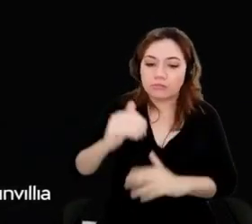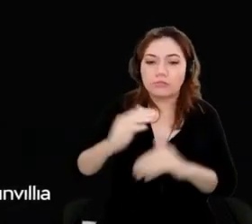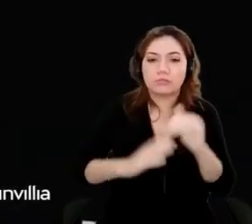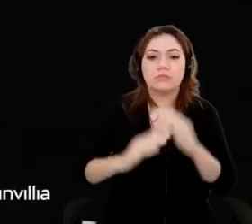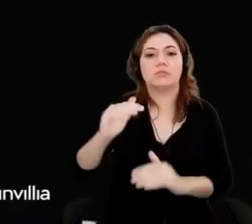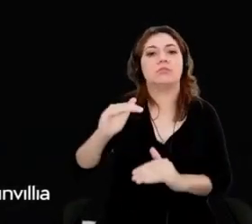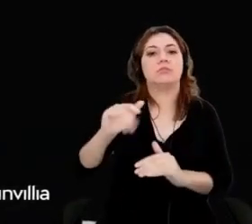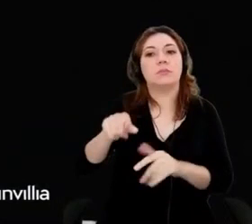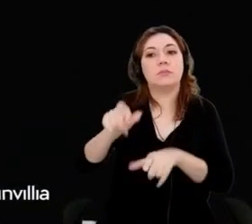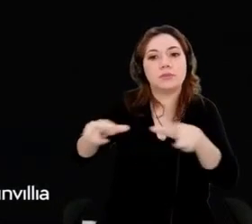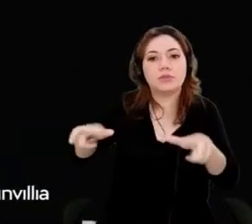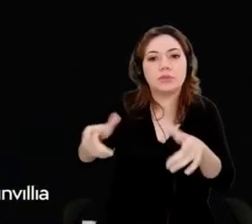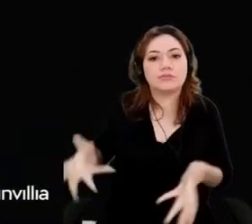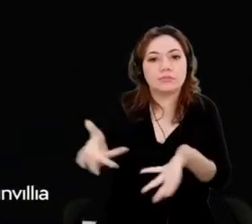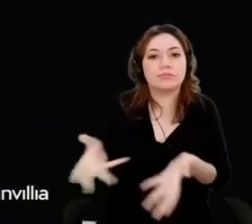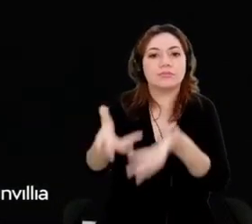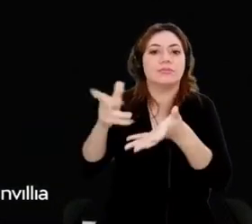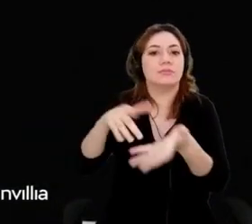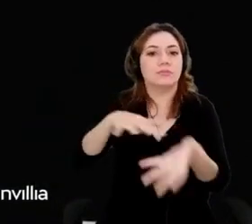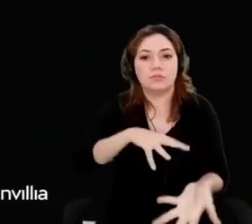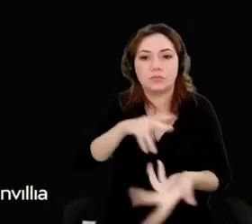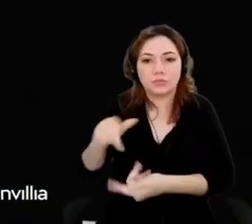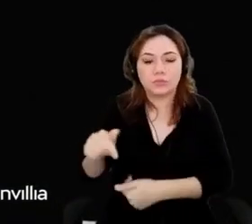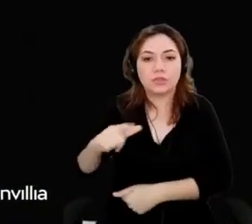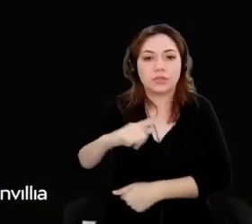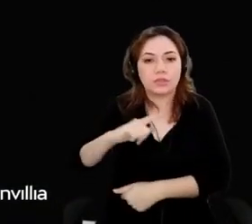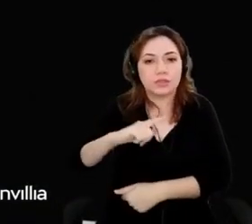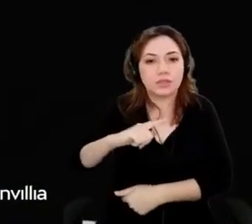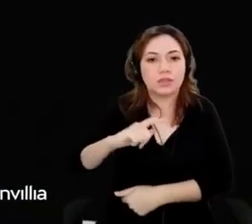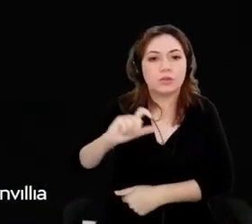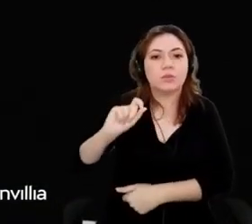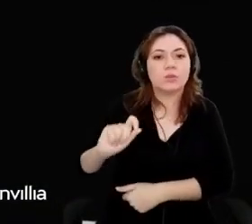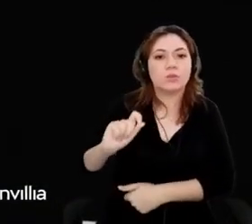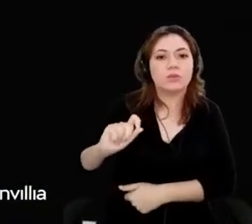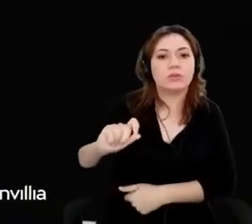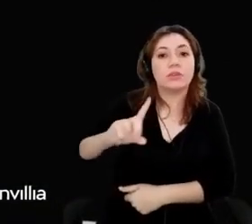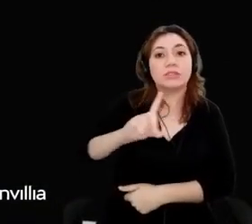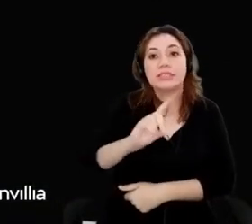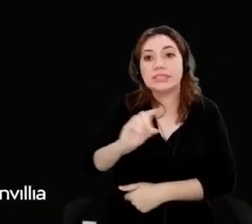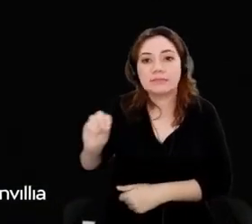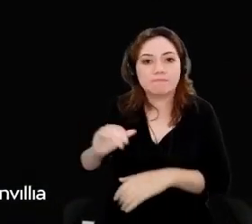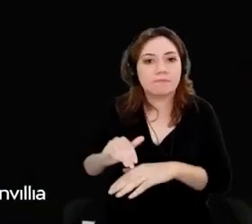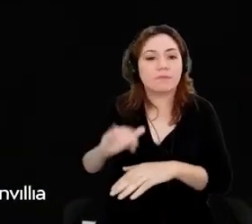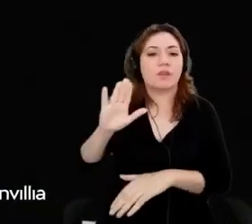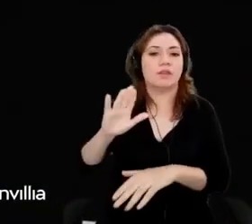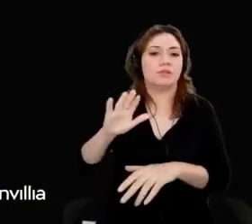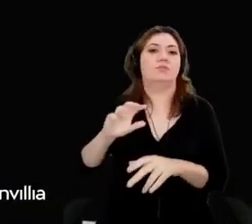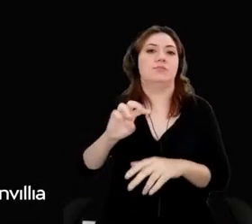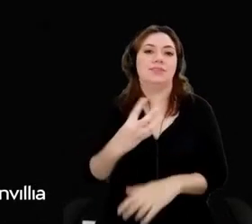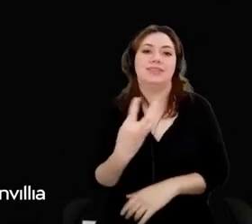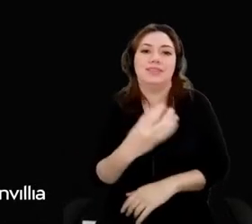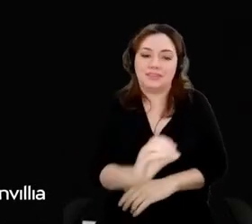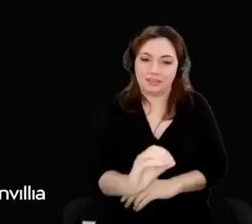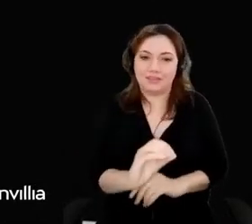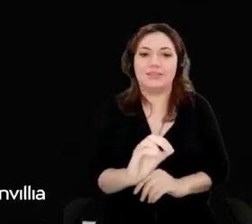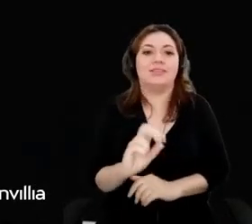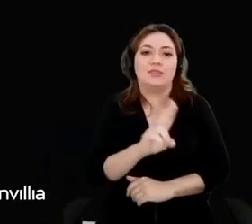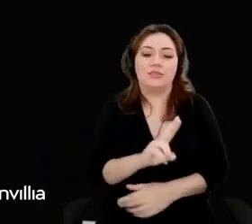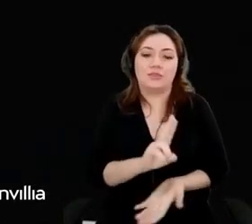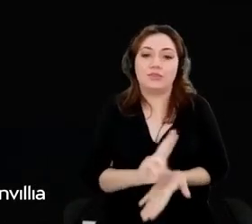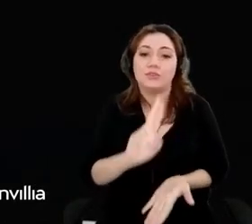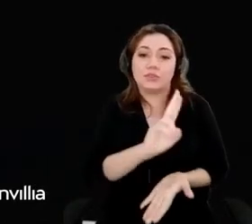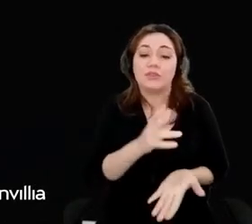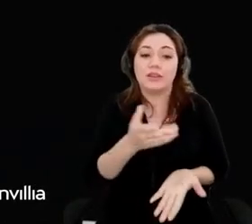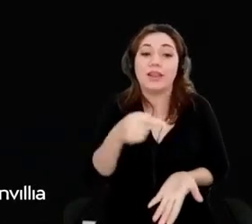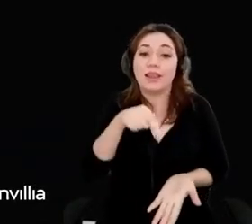more than 130 universities. Last year, had here the first university that joined the program UPF